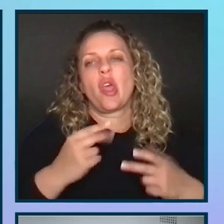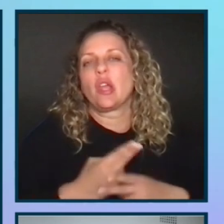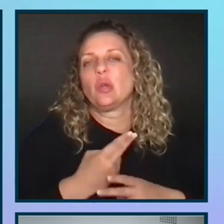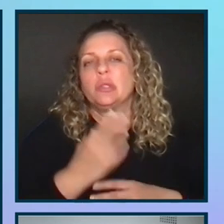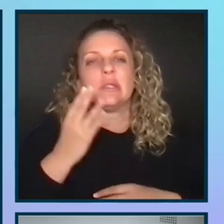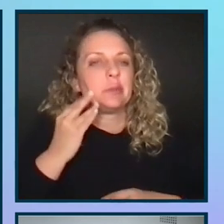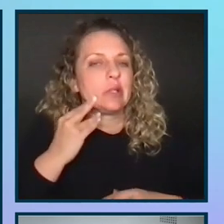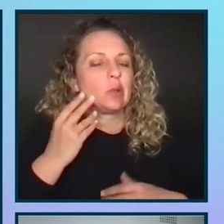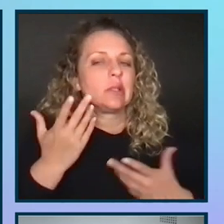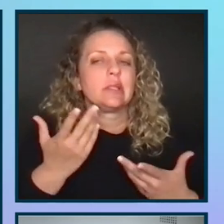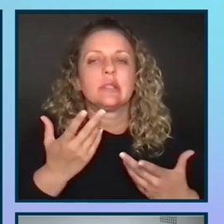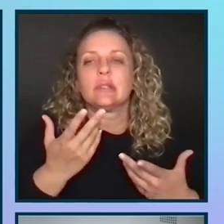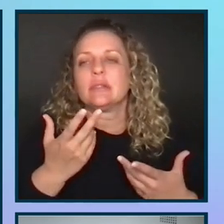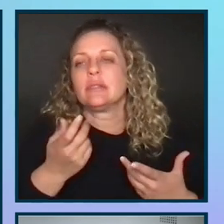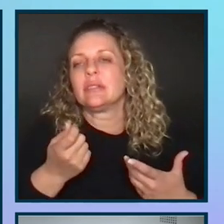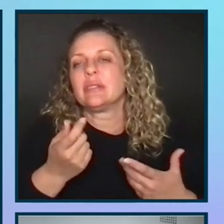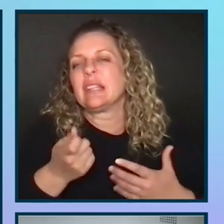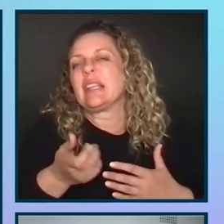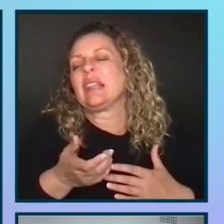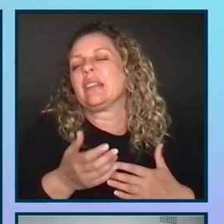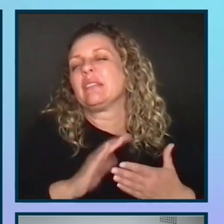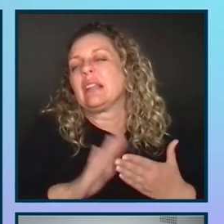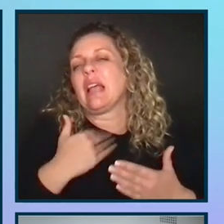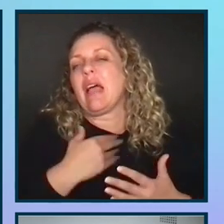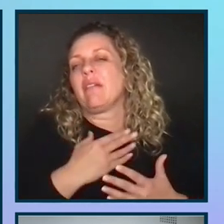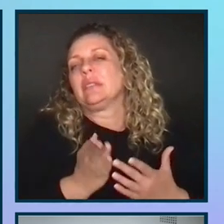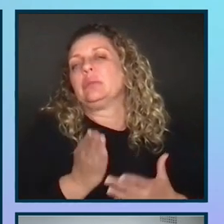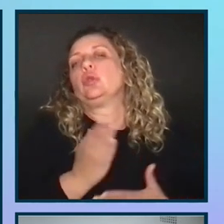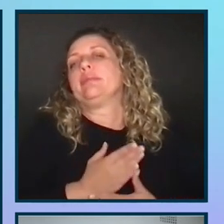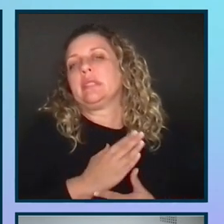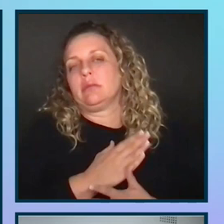experience or kind of nice to have like improvement.